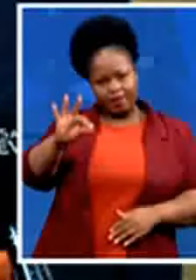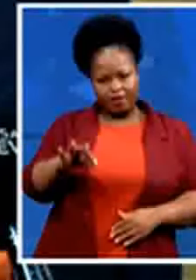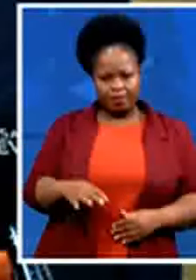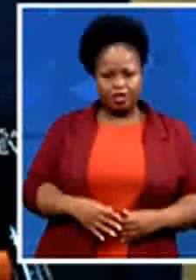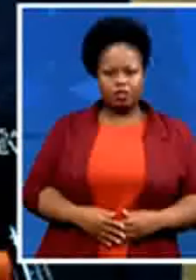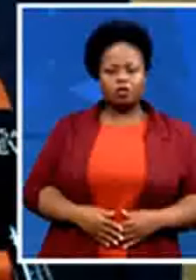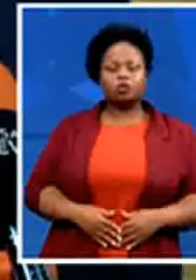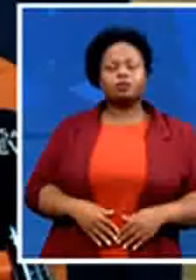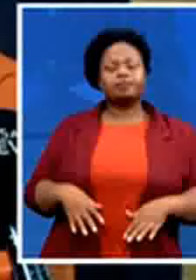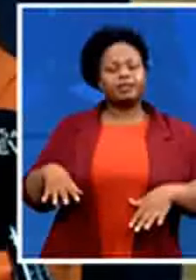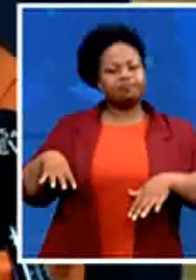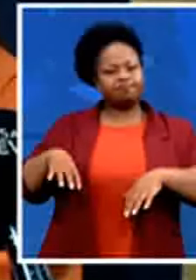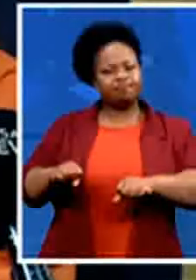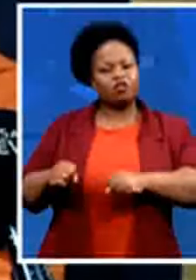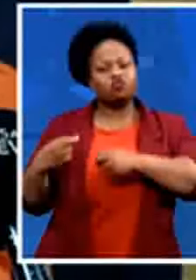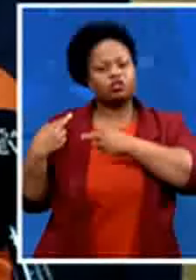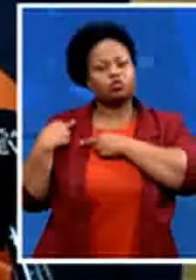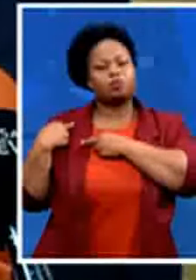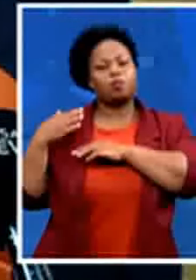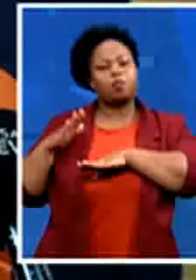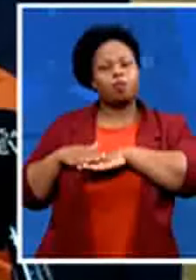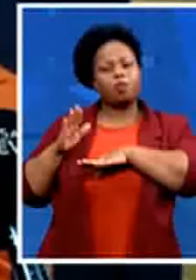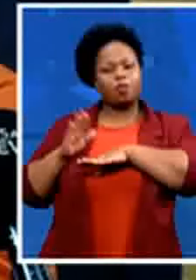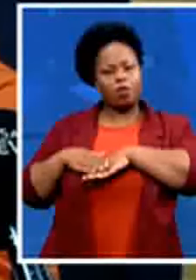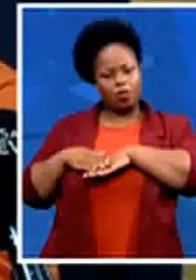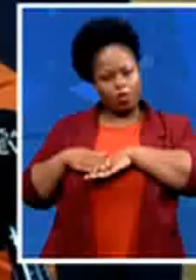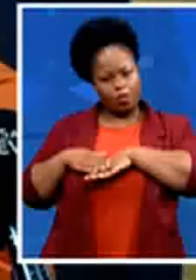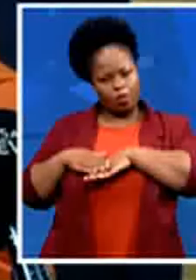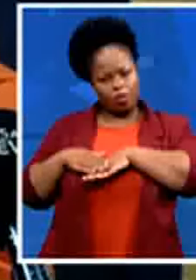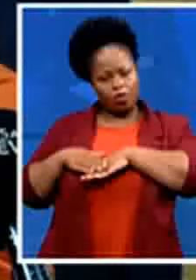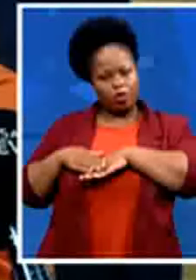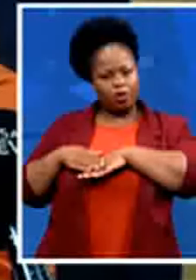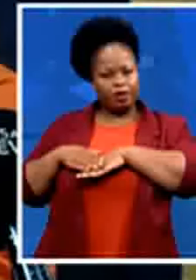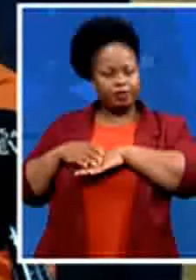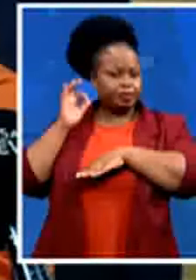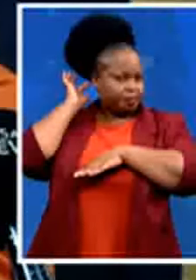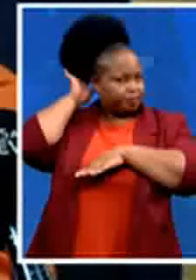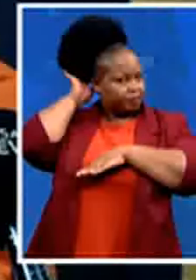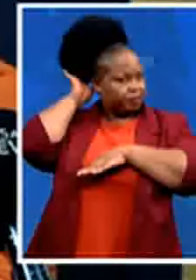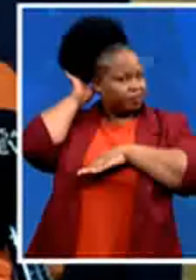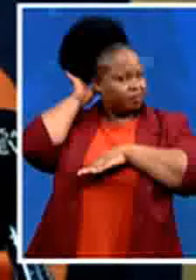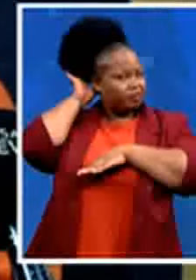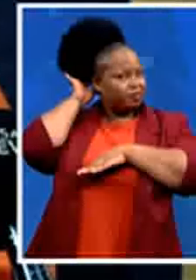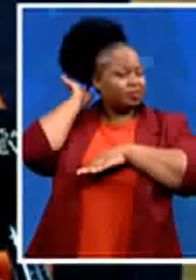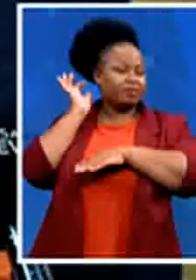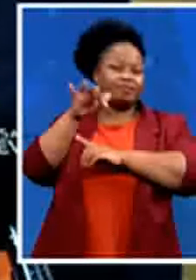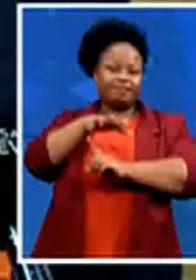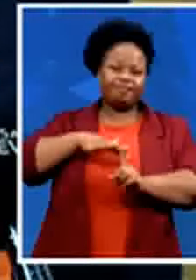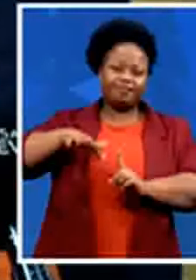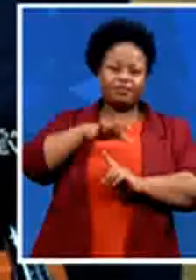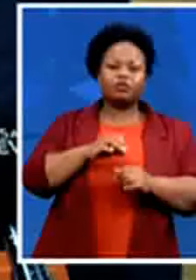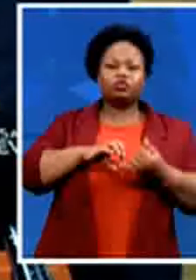and re and create conditions to address the root